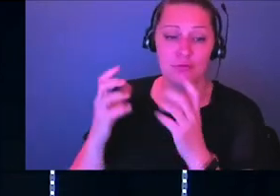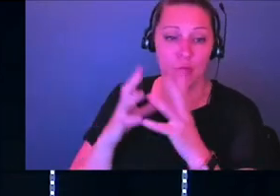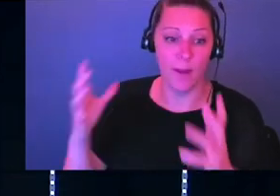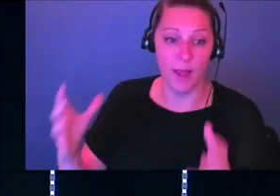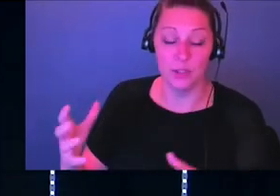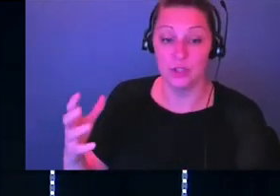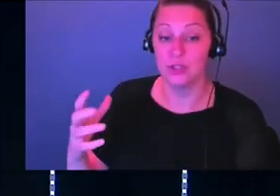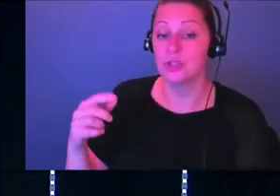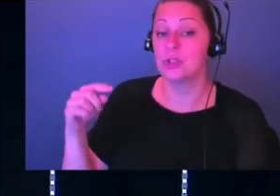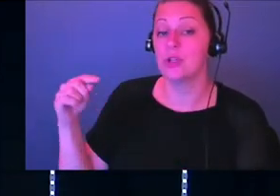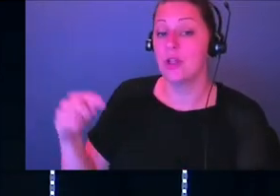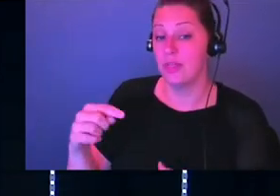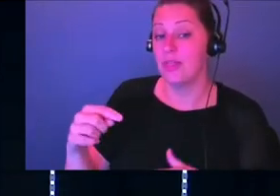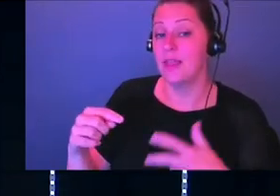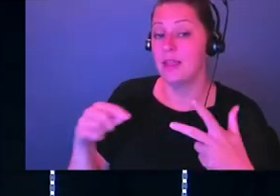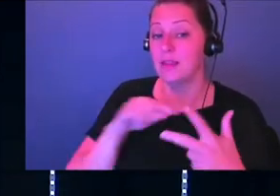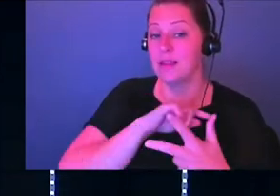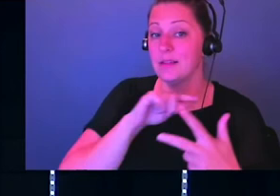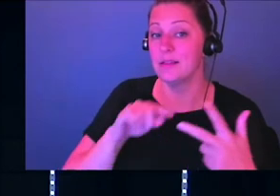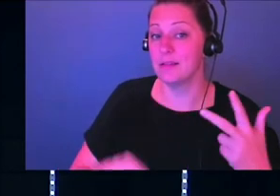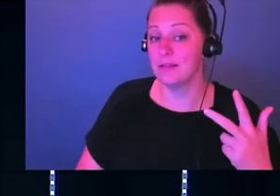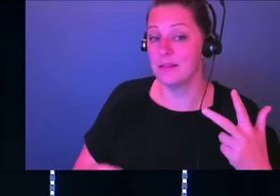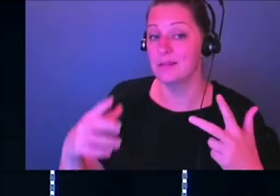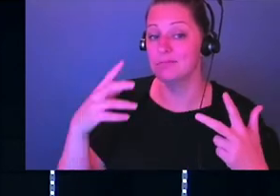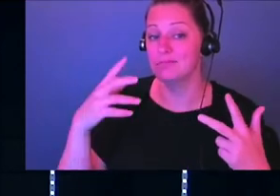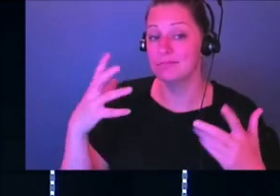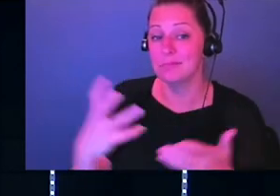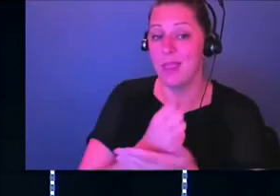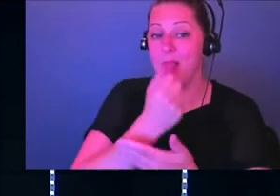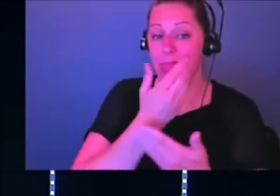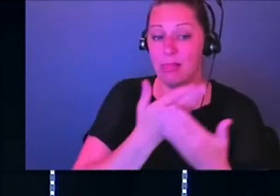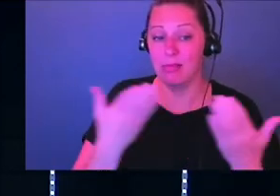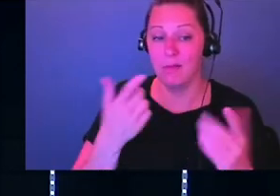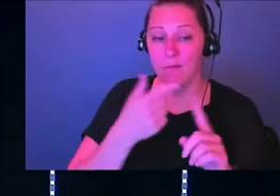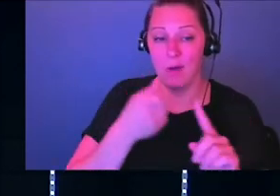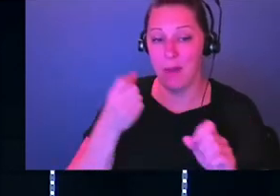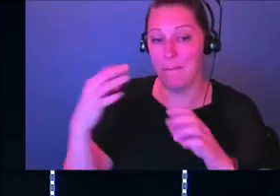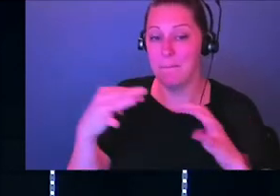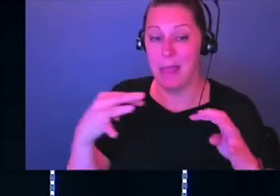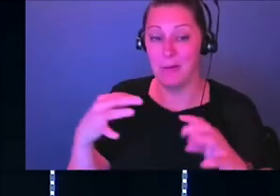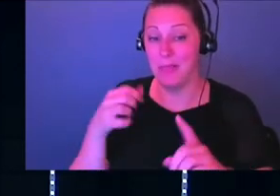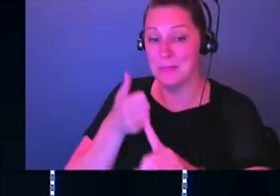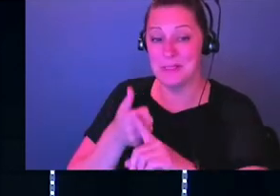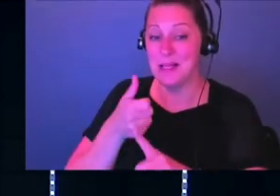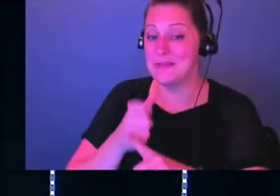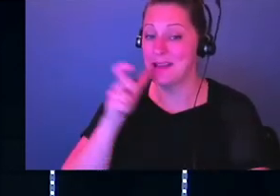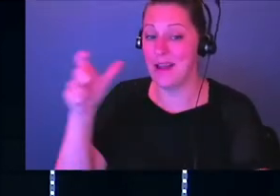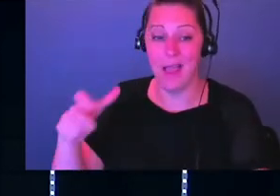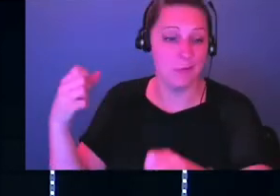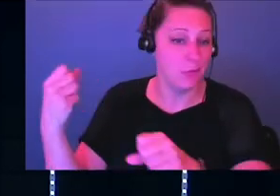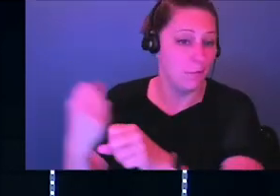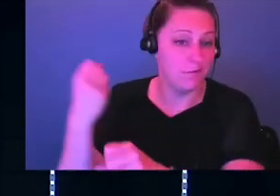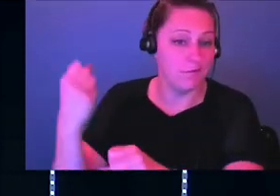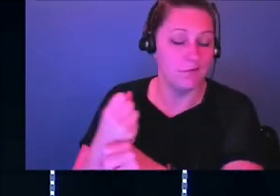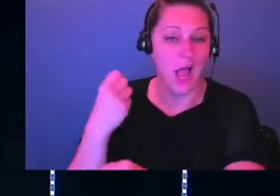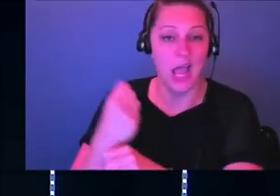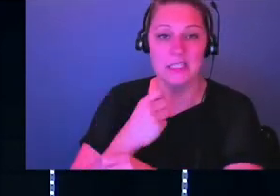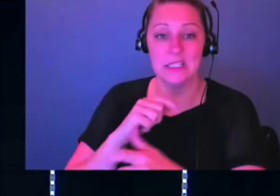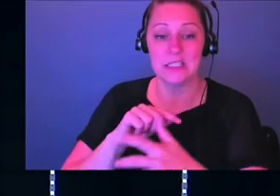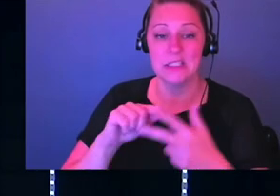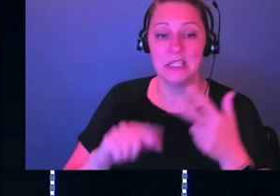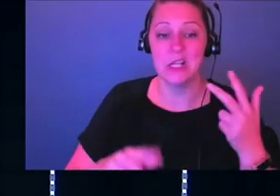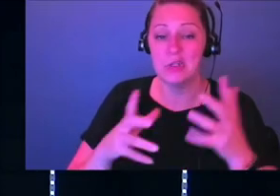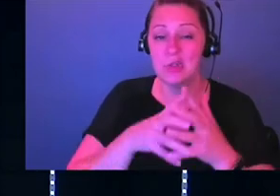they reaped the spoils of a battle they didn't even fight. Scripture says that, the Bible says that it took, there was so much